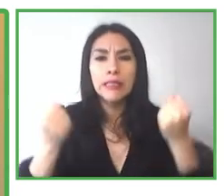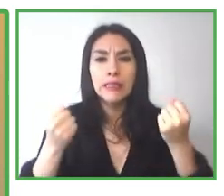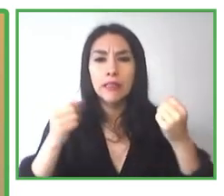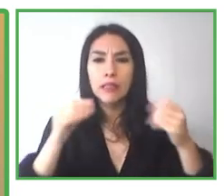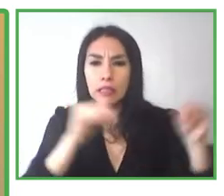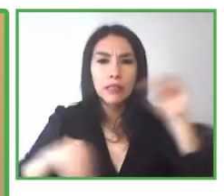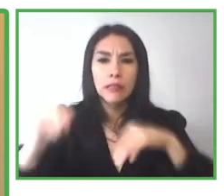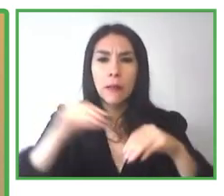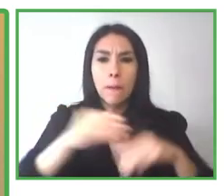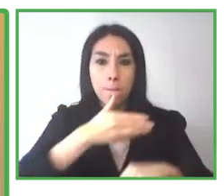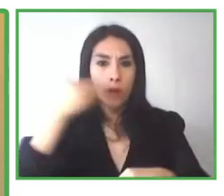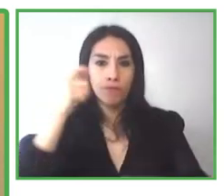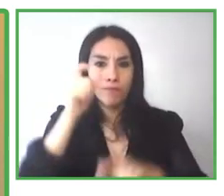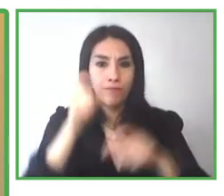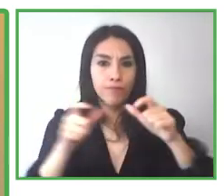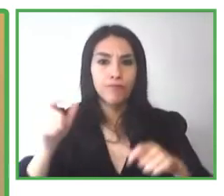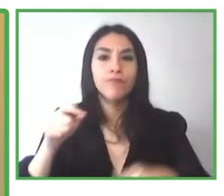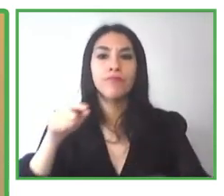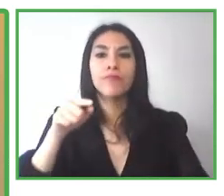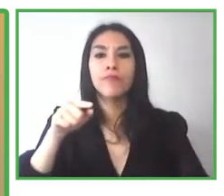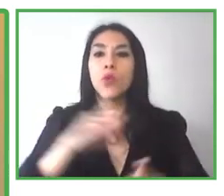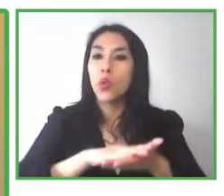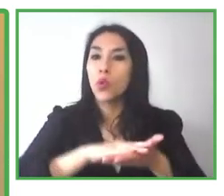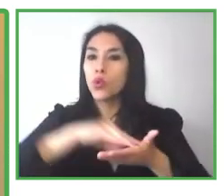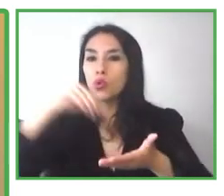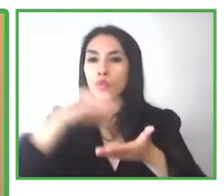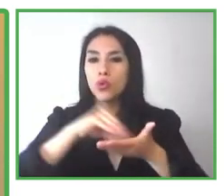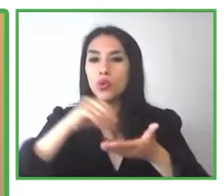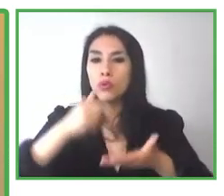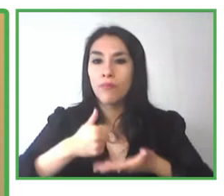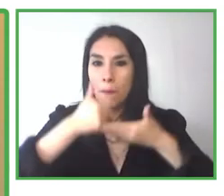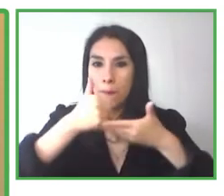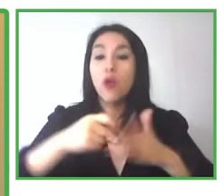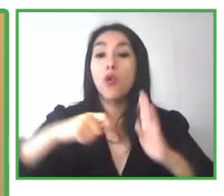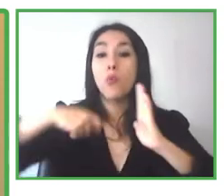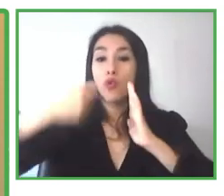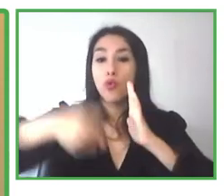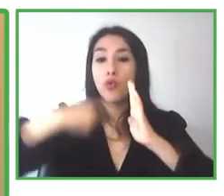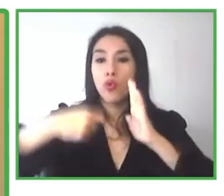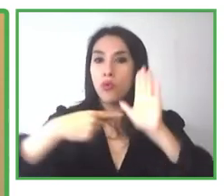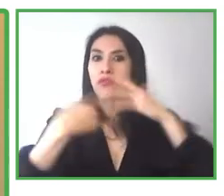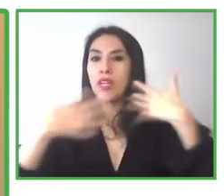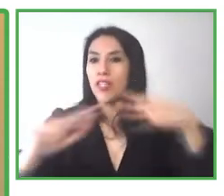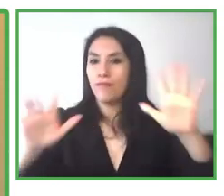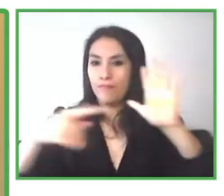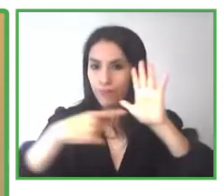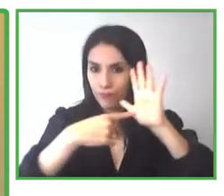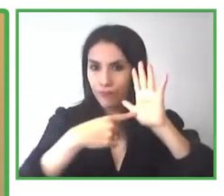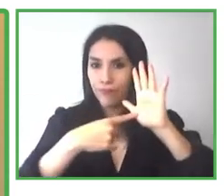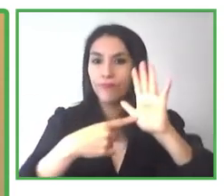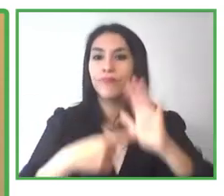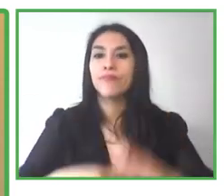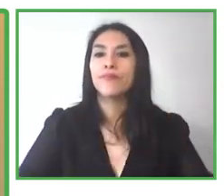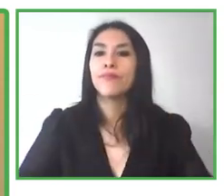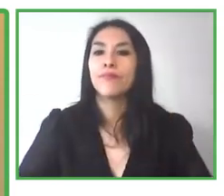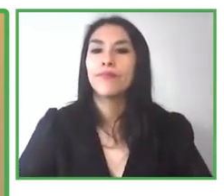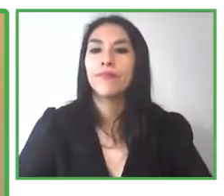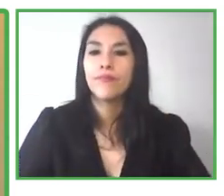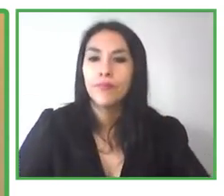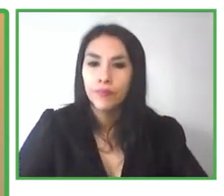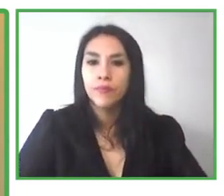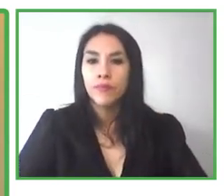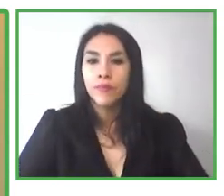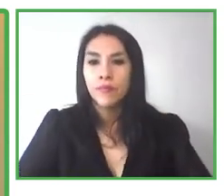where we are looking at how can latest technologies help someone who is blind or has low vision